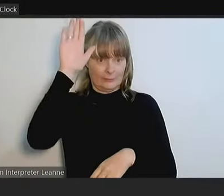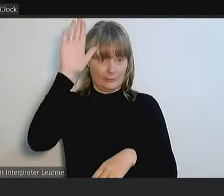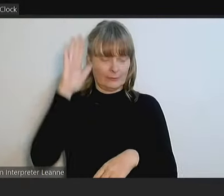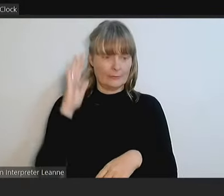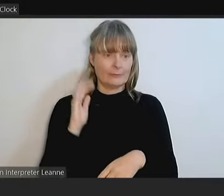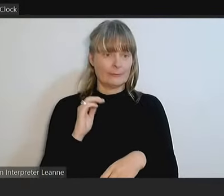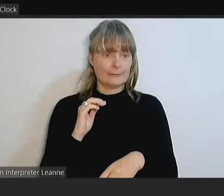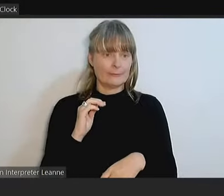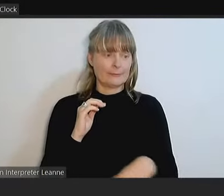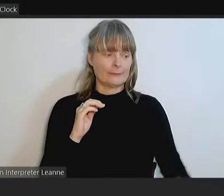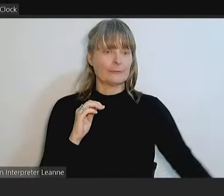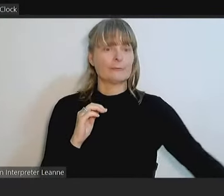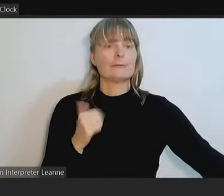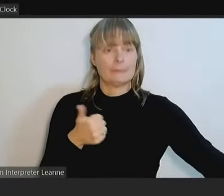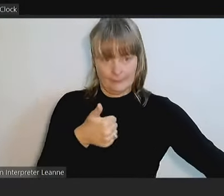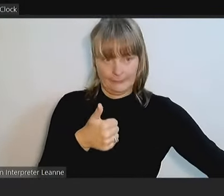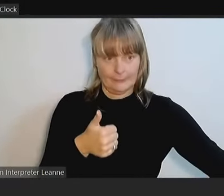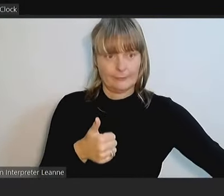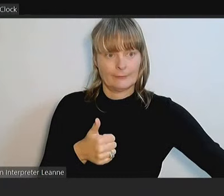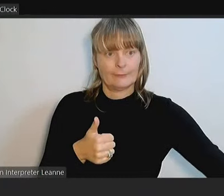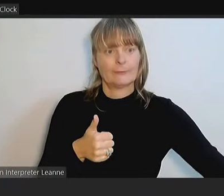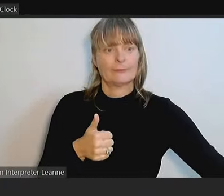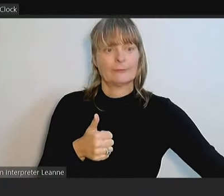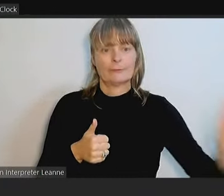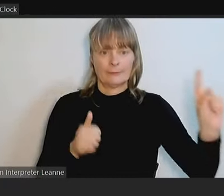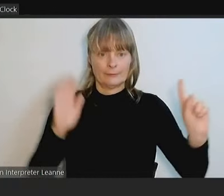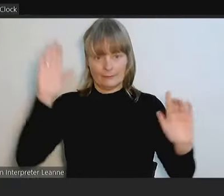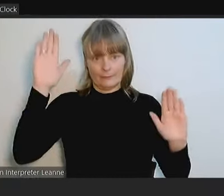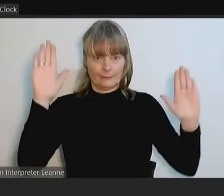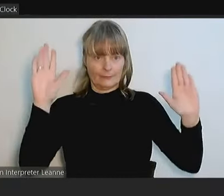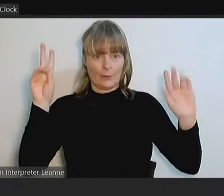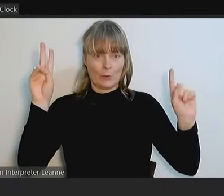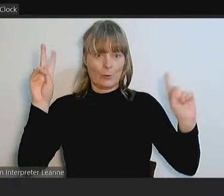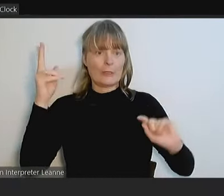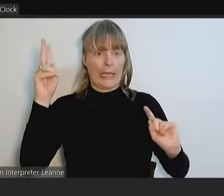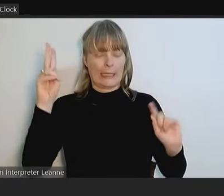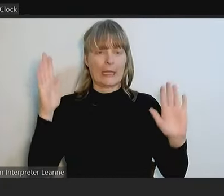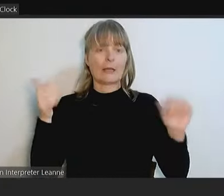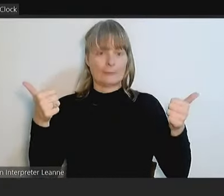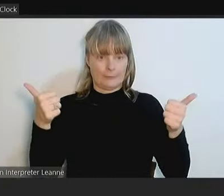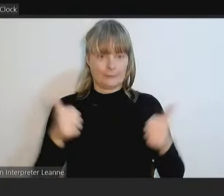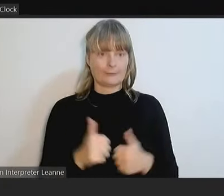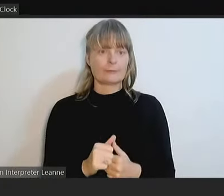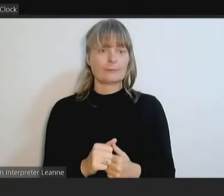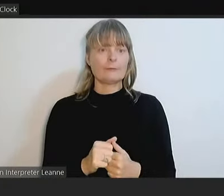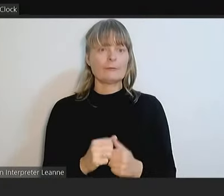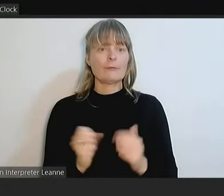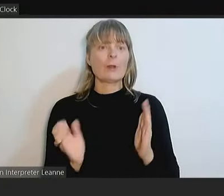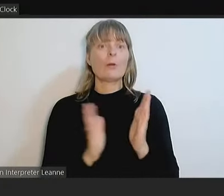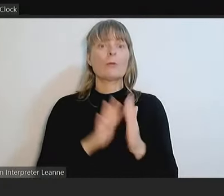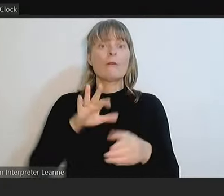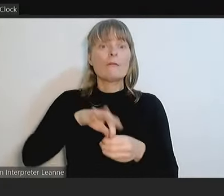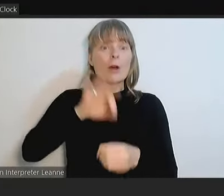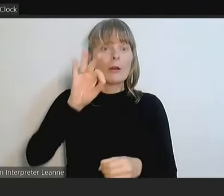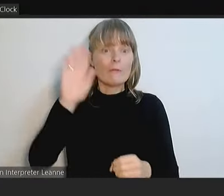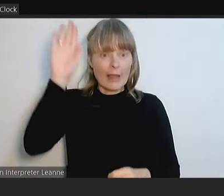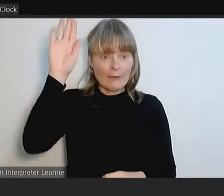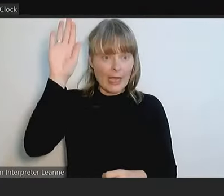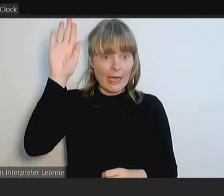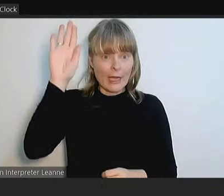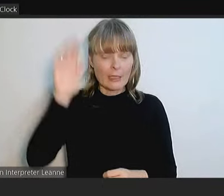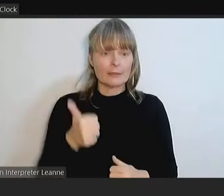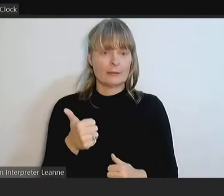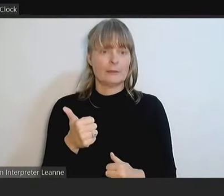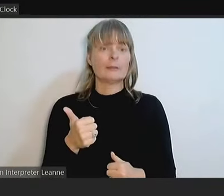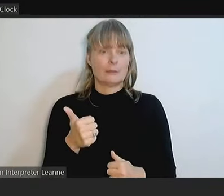Councillor McCarthy as a mover and Councillor Messina as a seconder. I'll put that to vote. All those in favour? That is